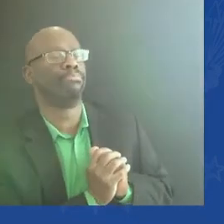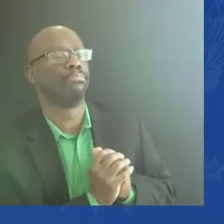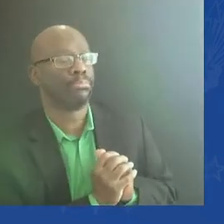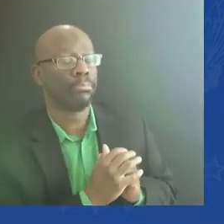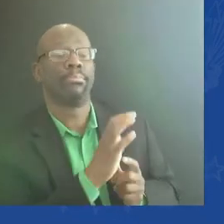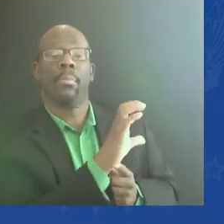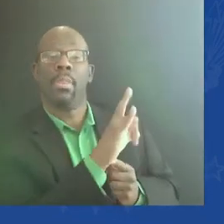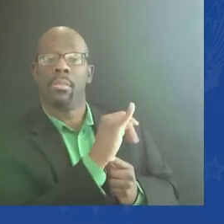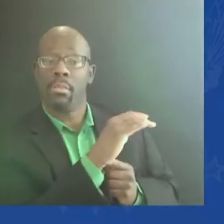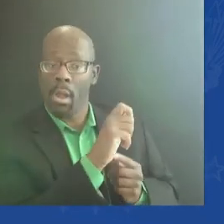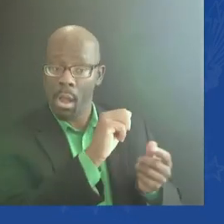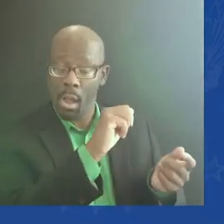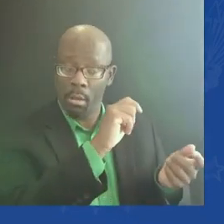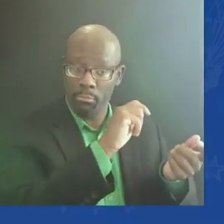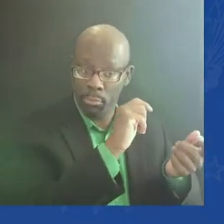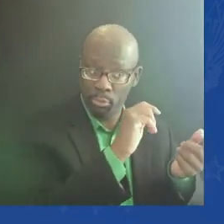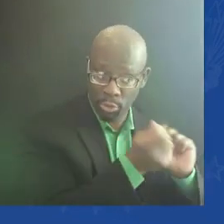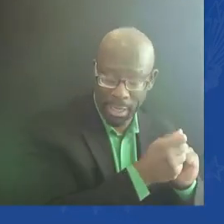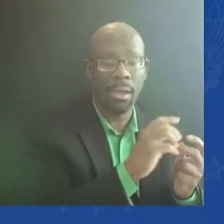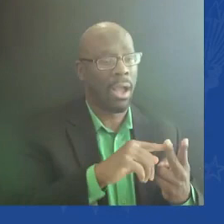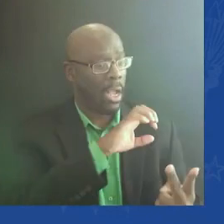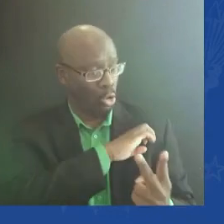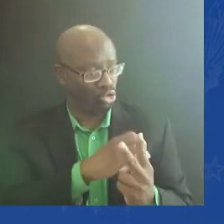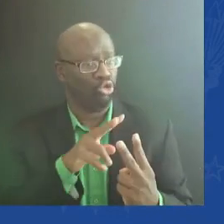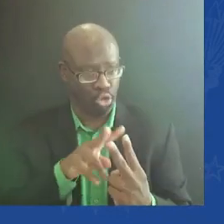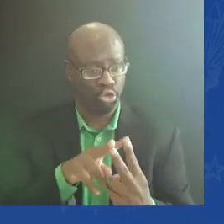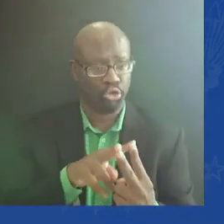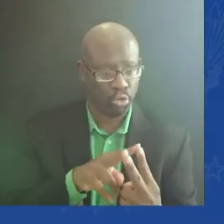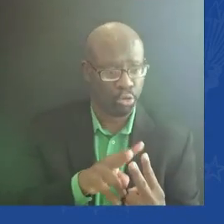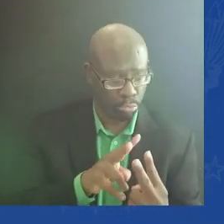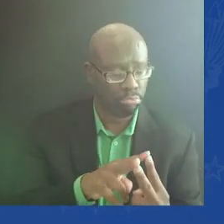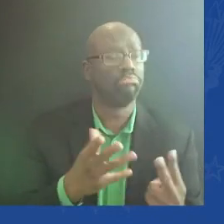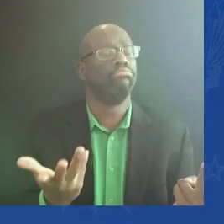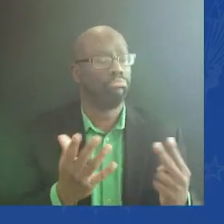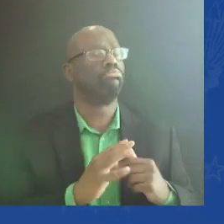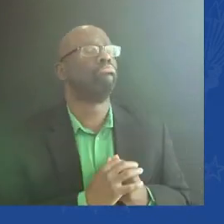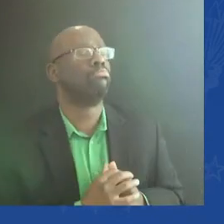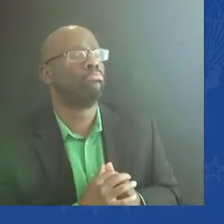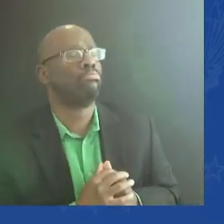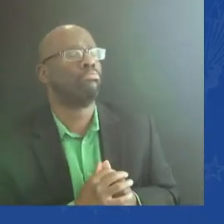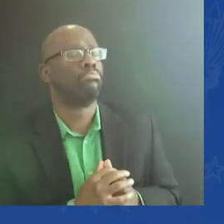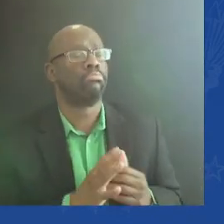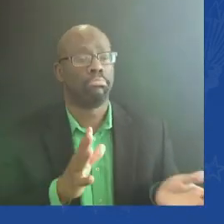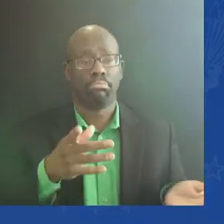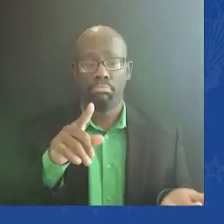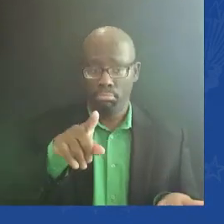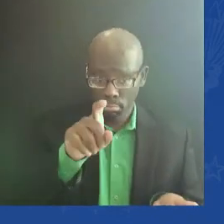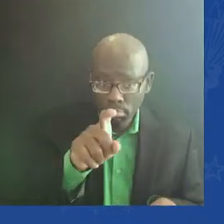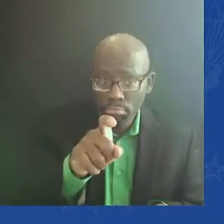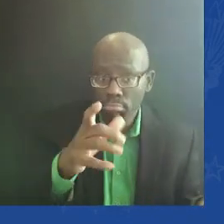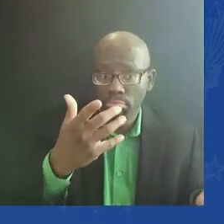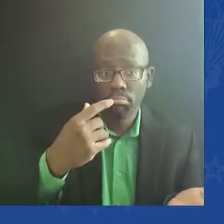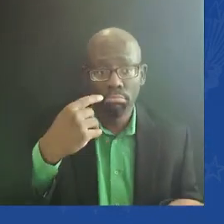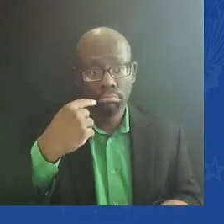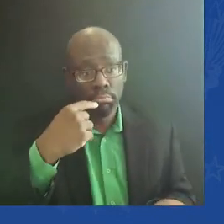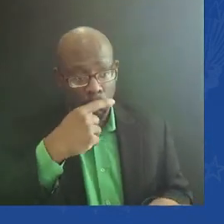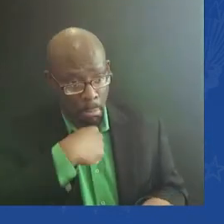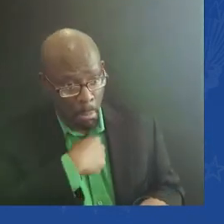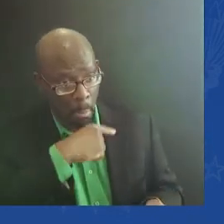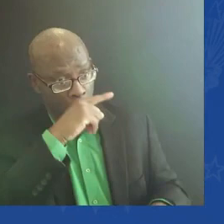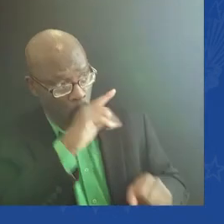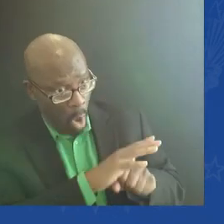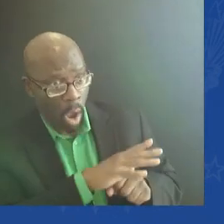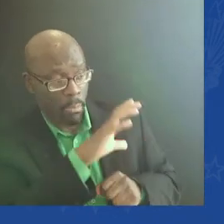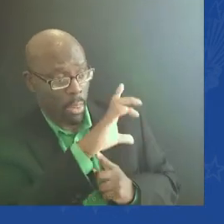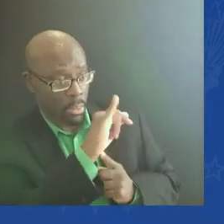you will be able to follow or do, make good on the promises on climate change that you will, that you have made